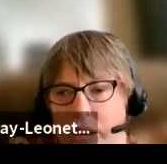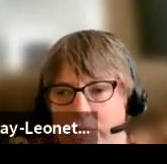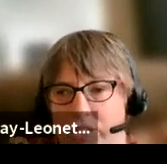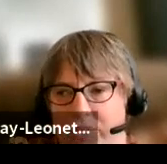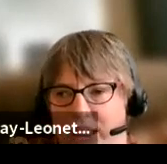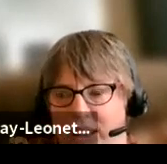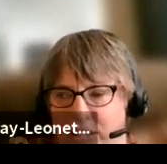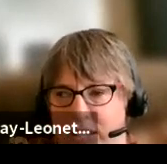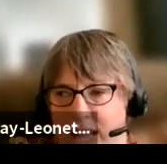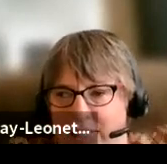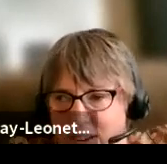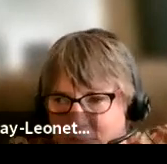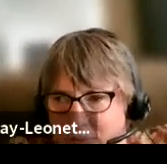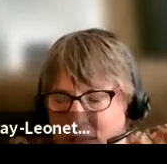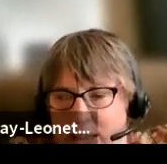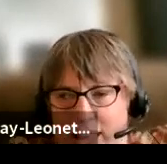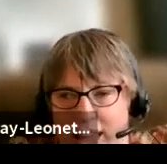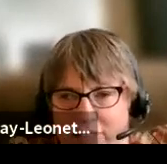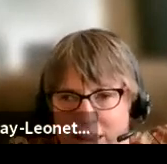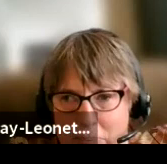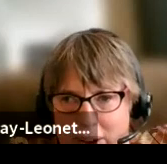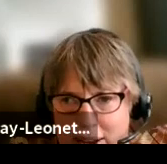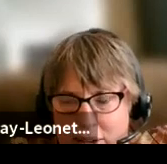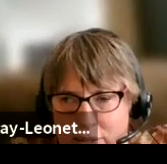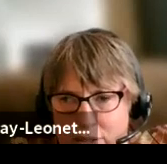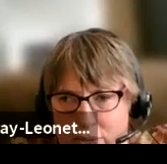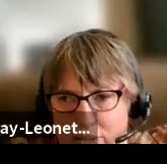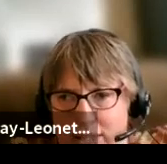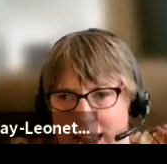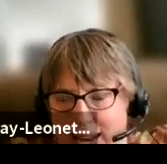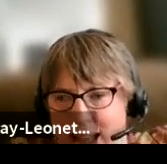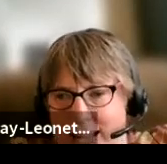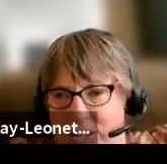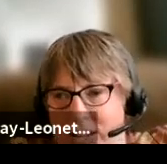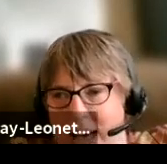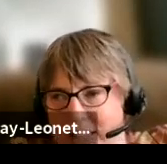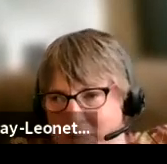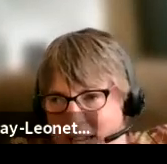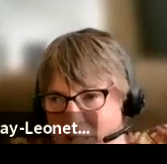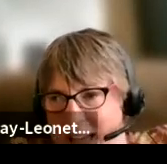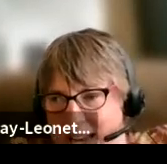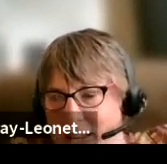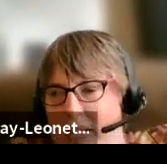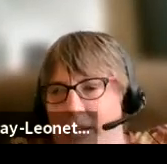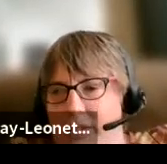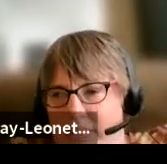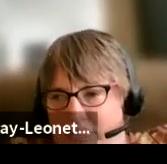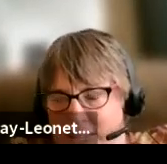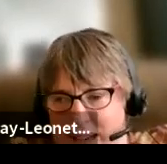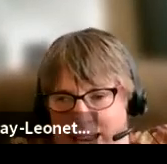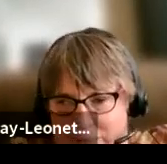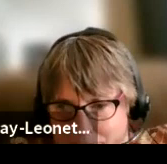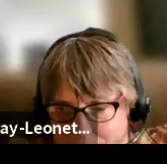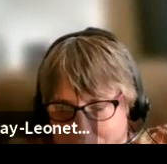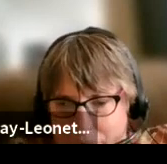So the three of us together gave input to the state as to how they might spend some